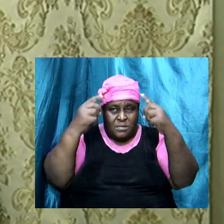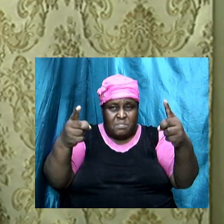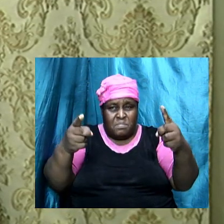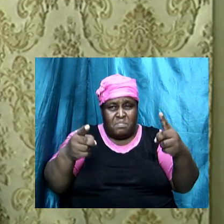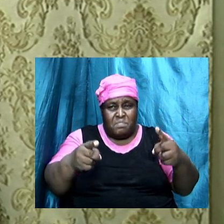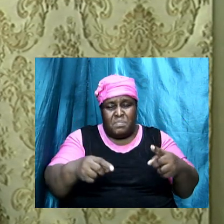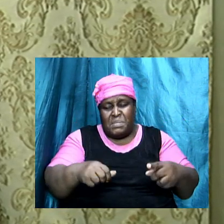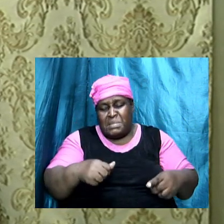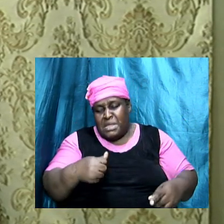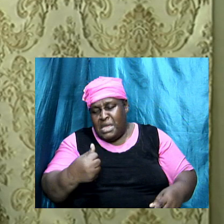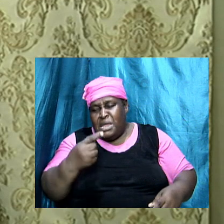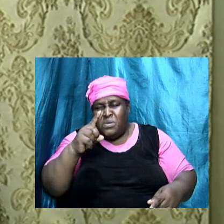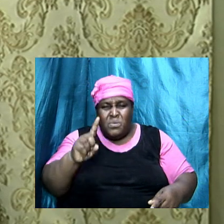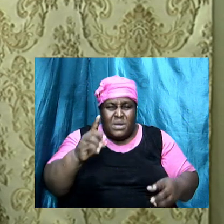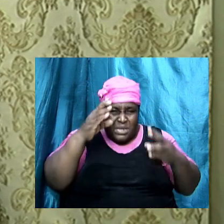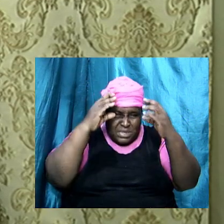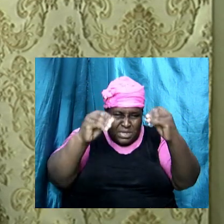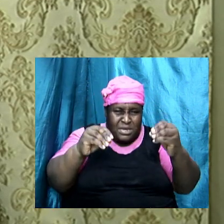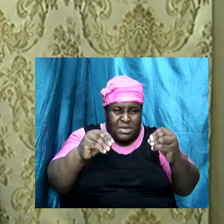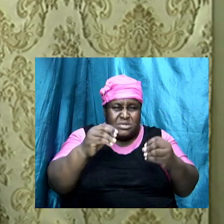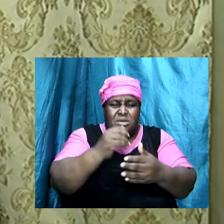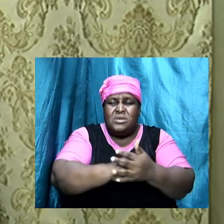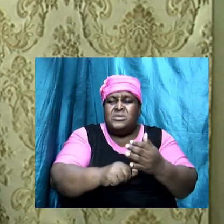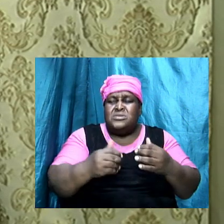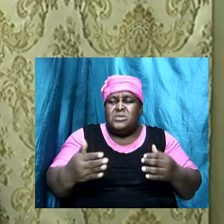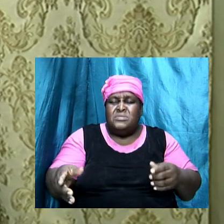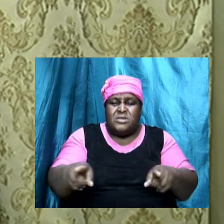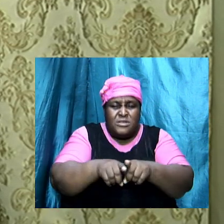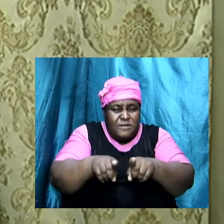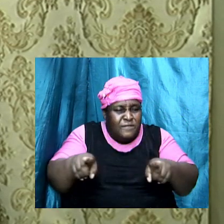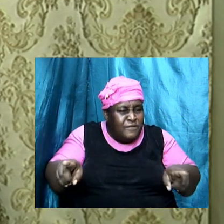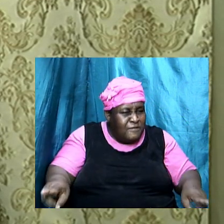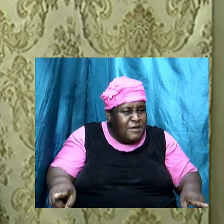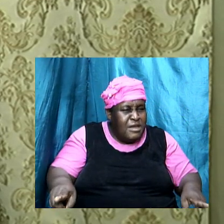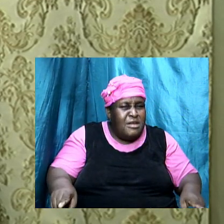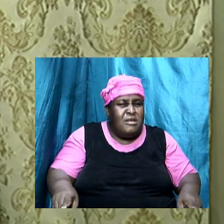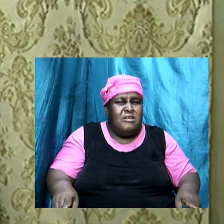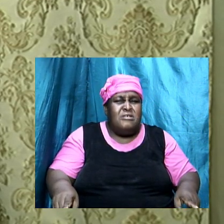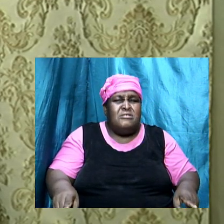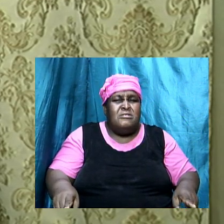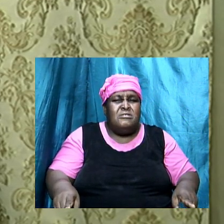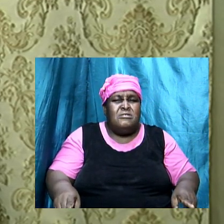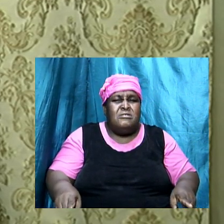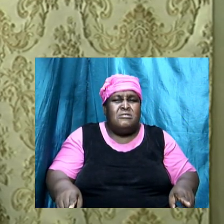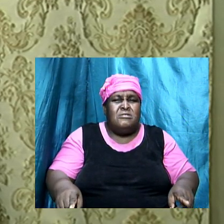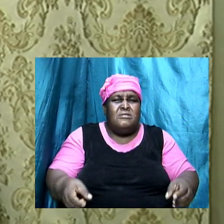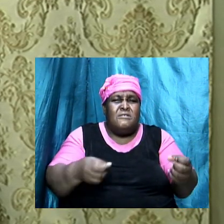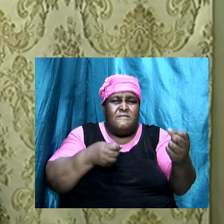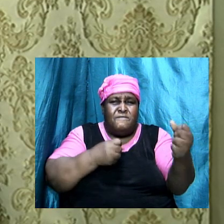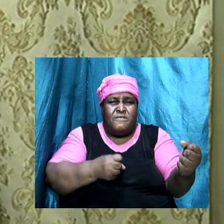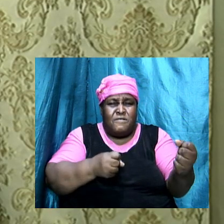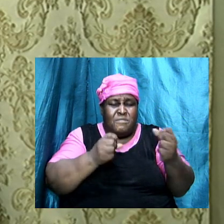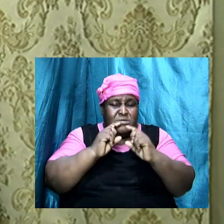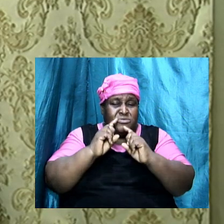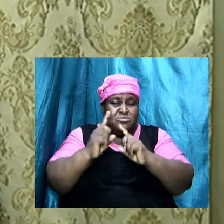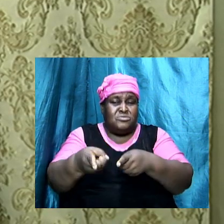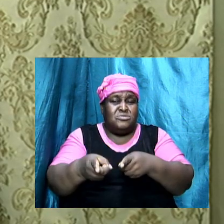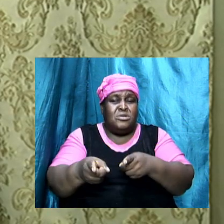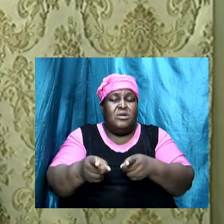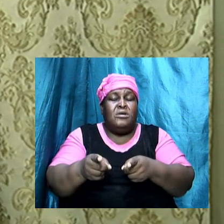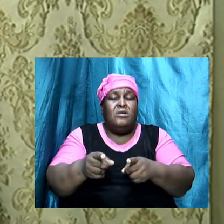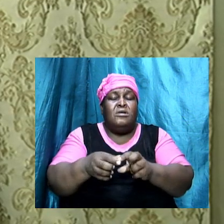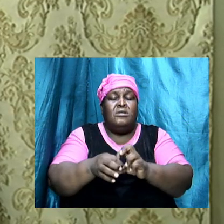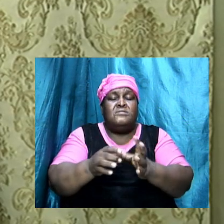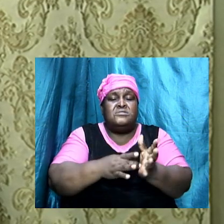anything otherwise, and does not agree with sound doctrine, sound instruction of our Lord Jesus Christ, and to